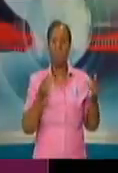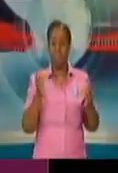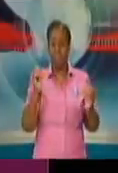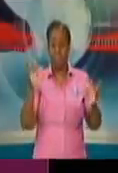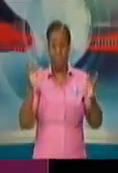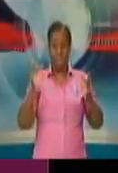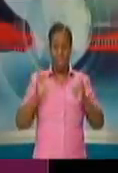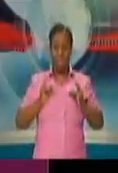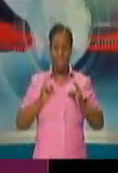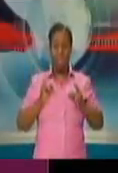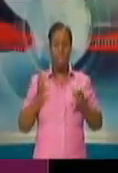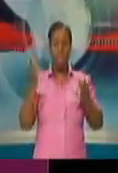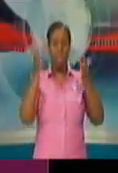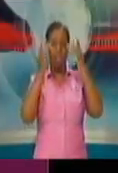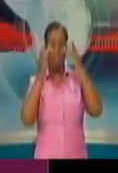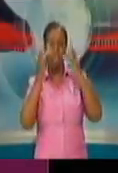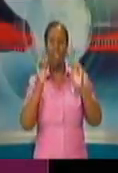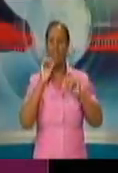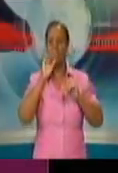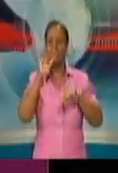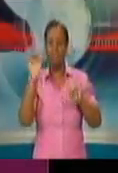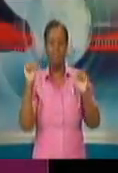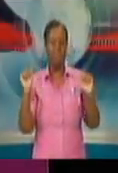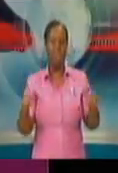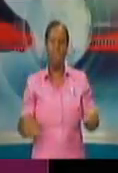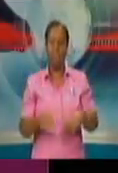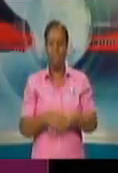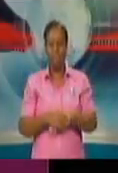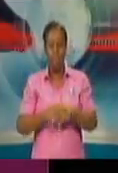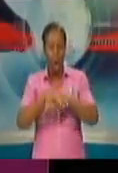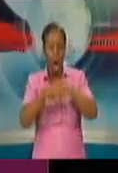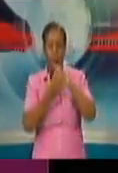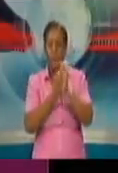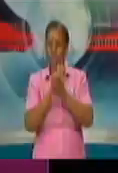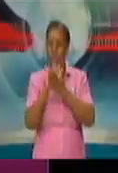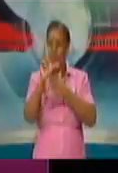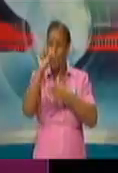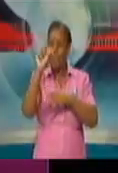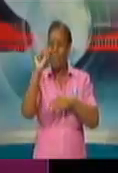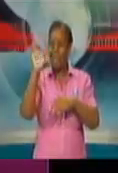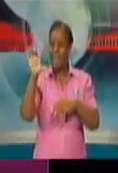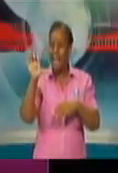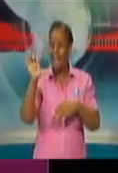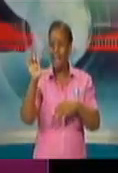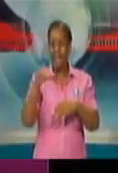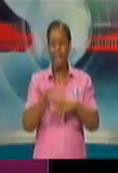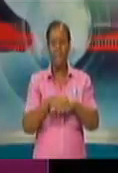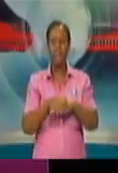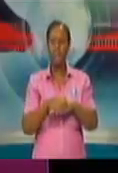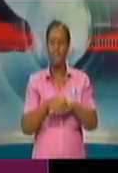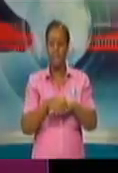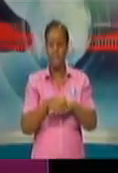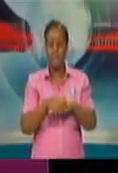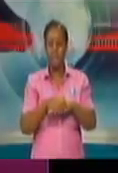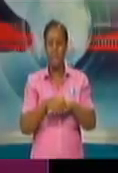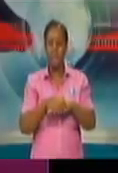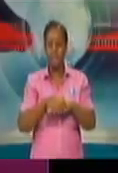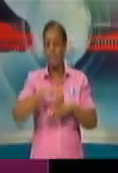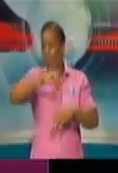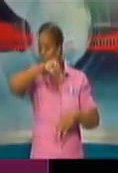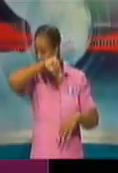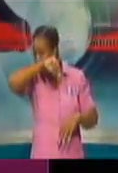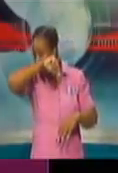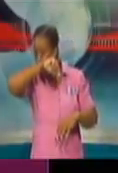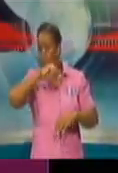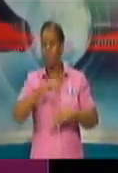So wash your hands. Use an alcohol-based sanitizer. Cough into the crook of